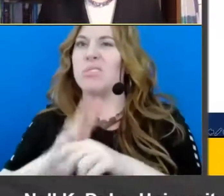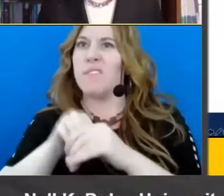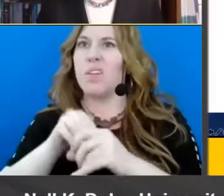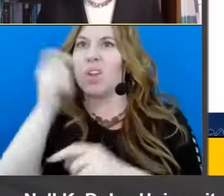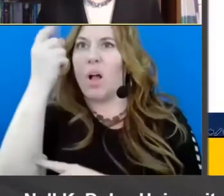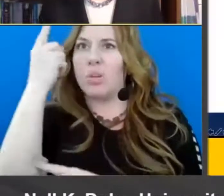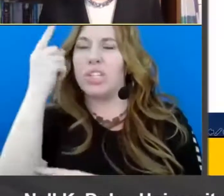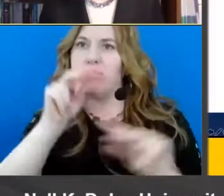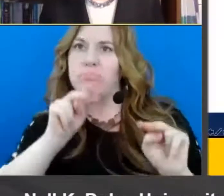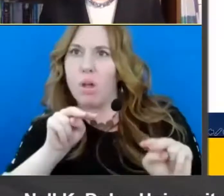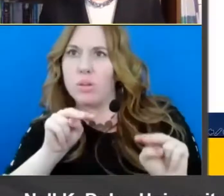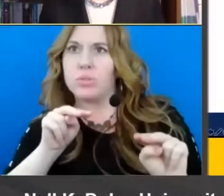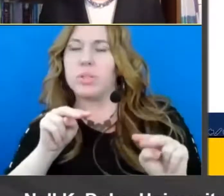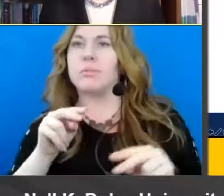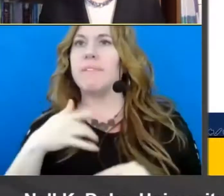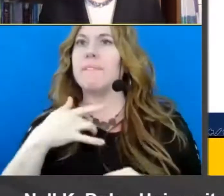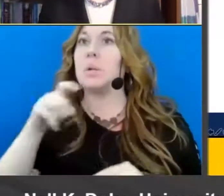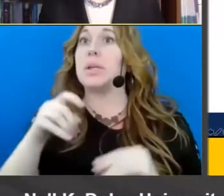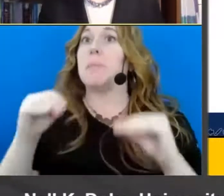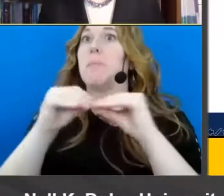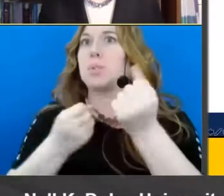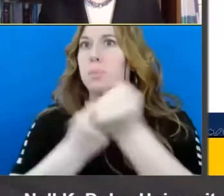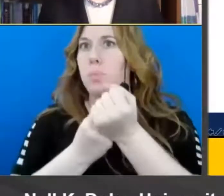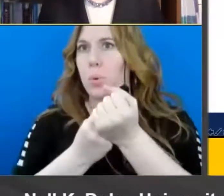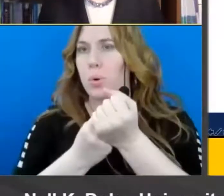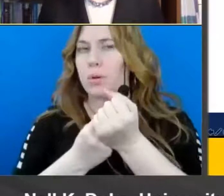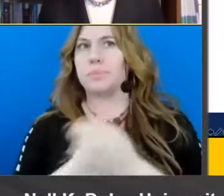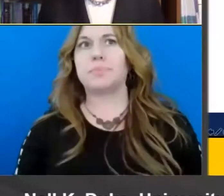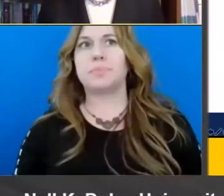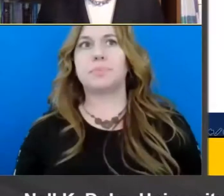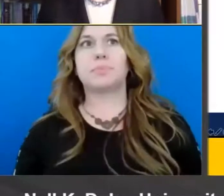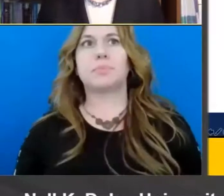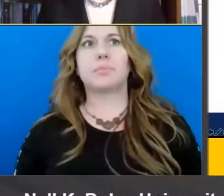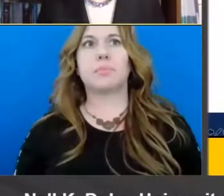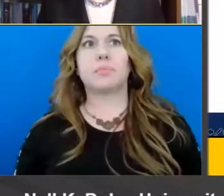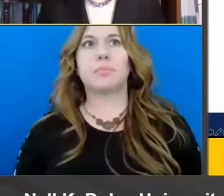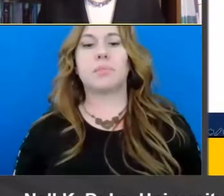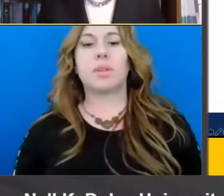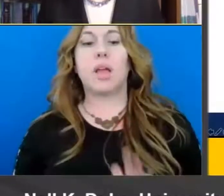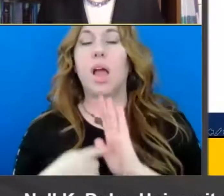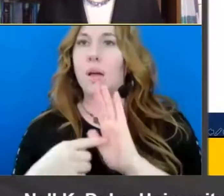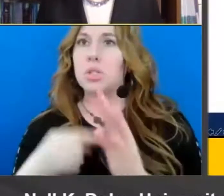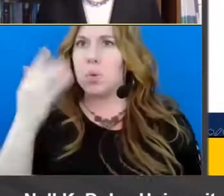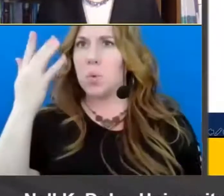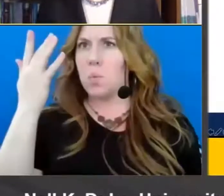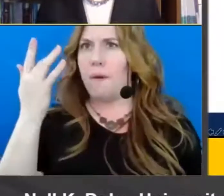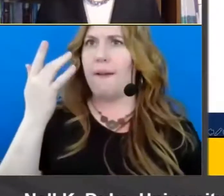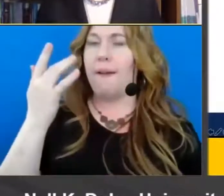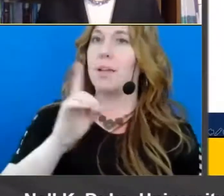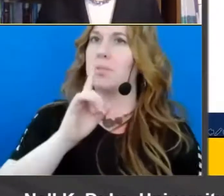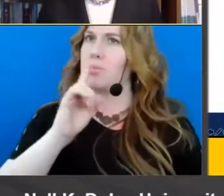monitoring and need more support in that area i want to show you why this really